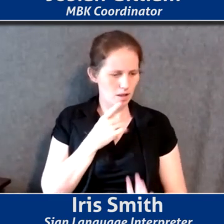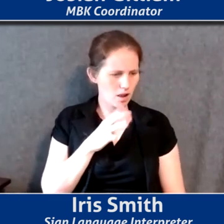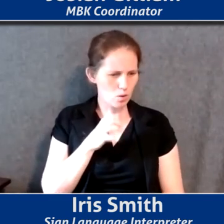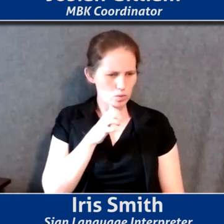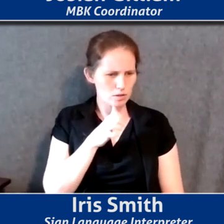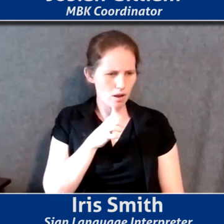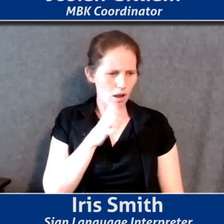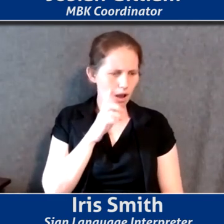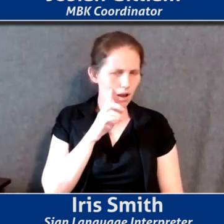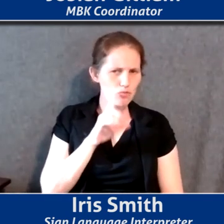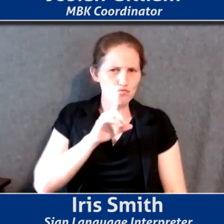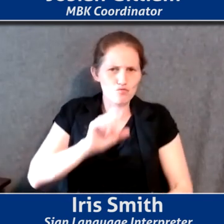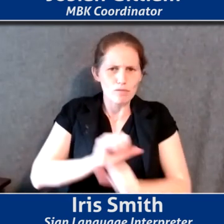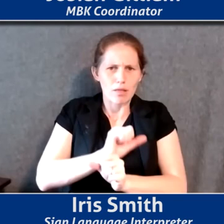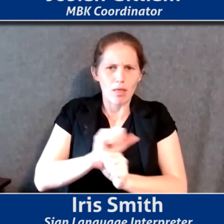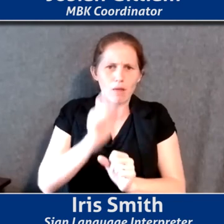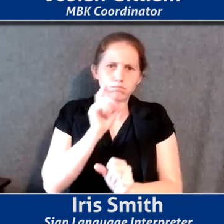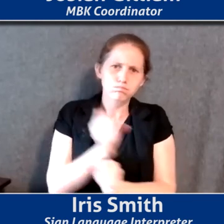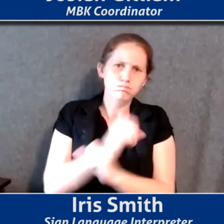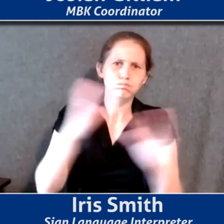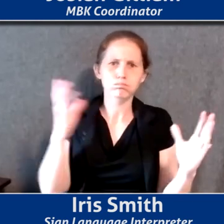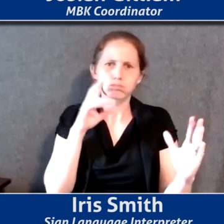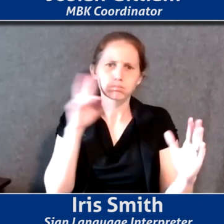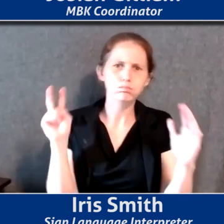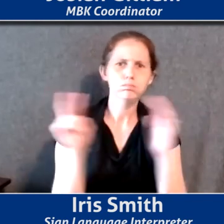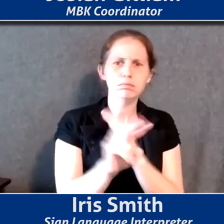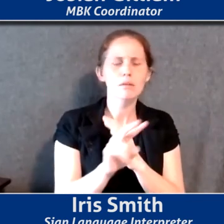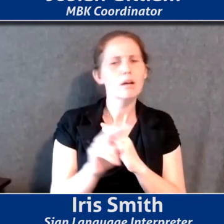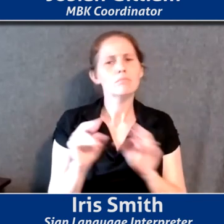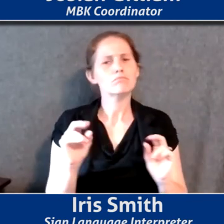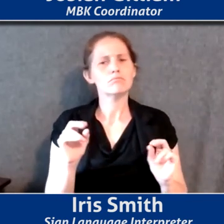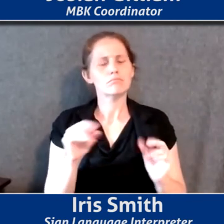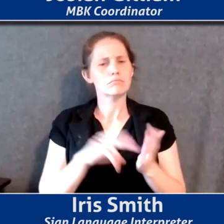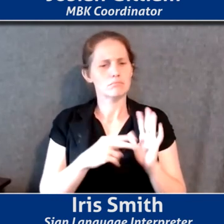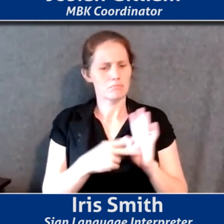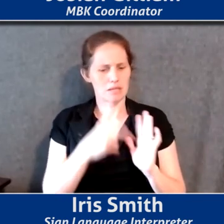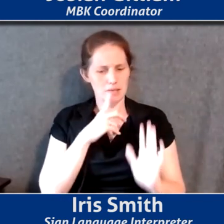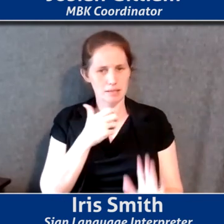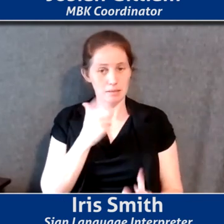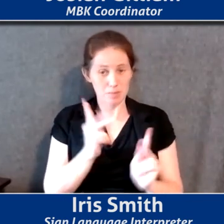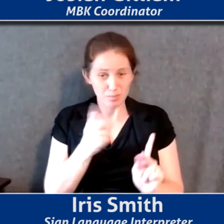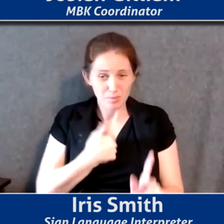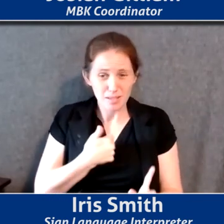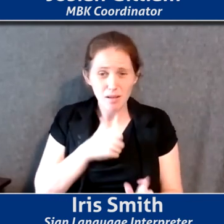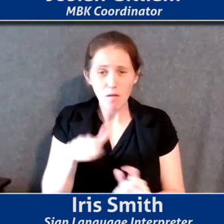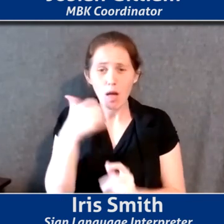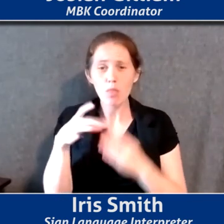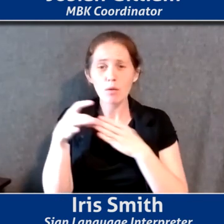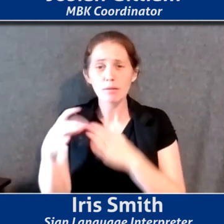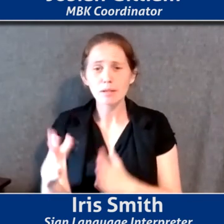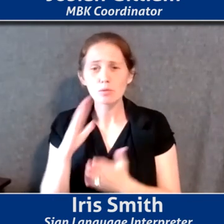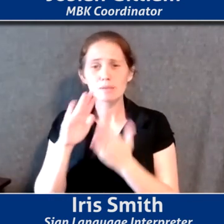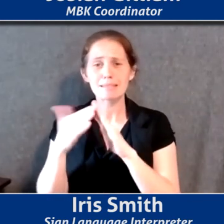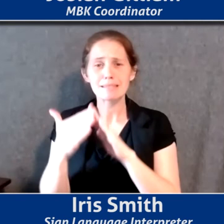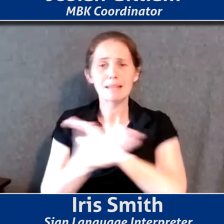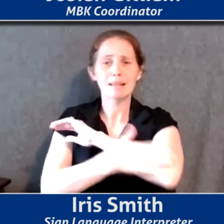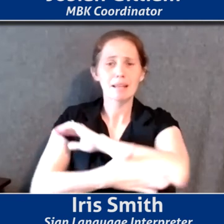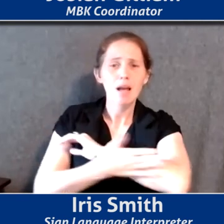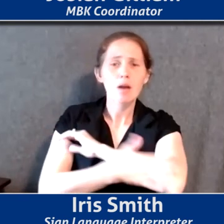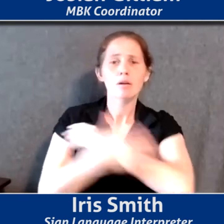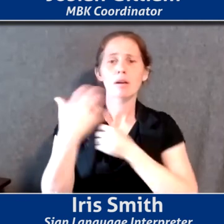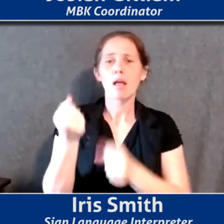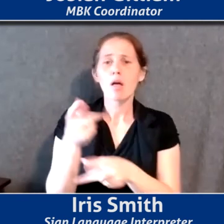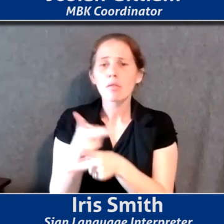over your life. And what I'm here to tell you is that folks like myself and other leaders in the city and in the County and in healthcare